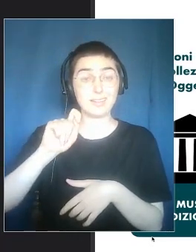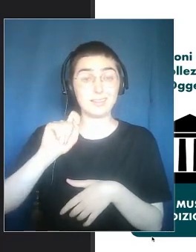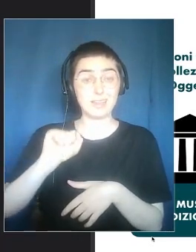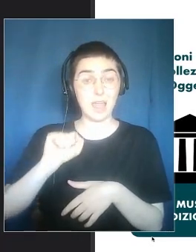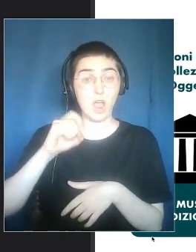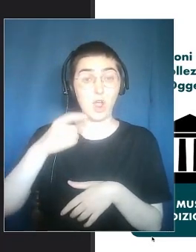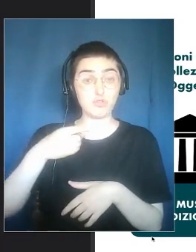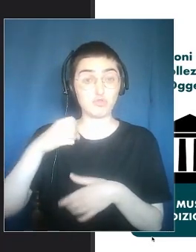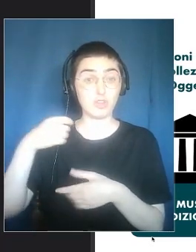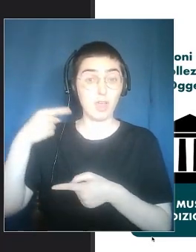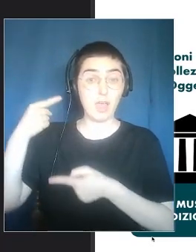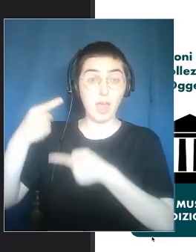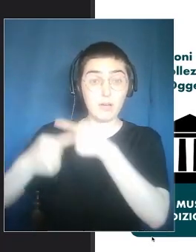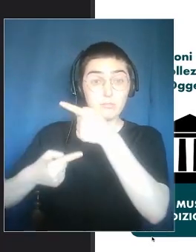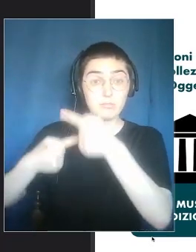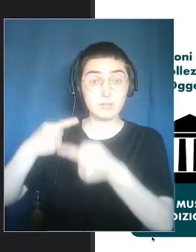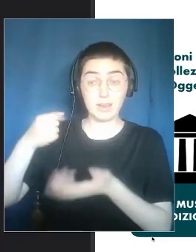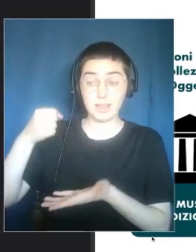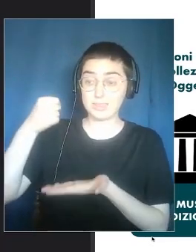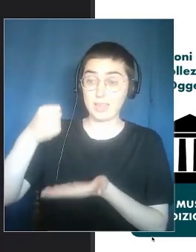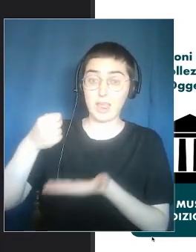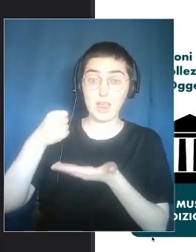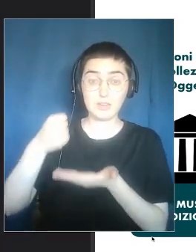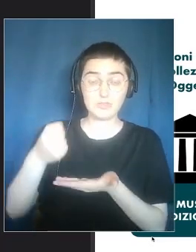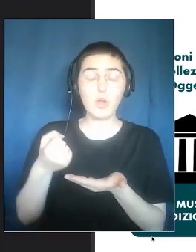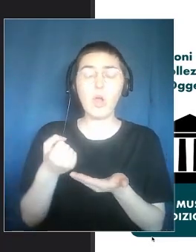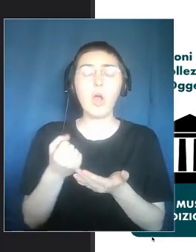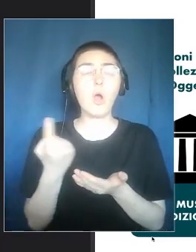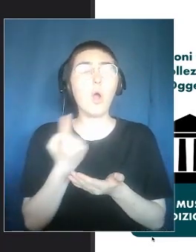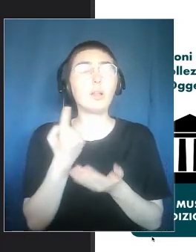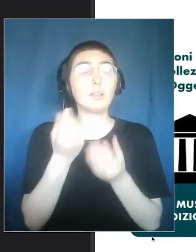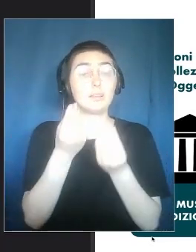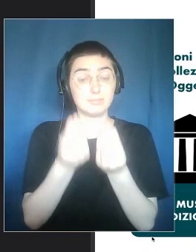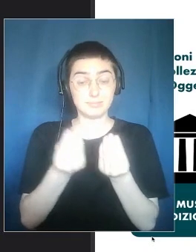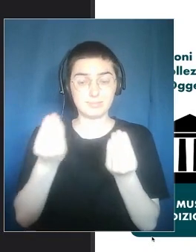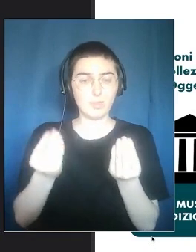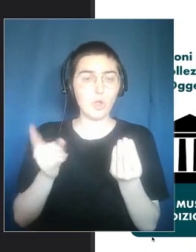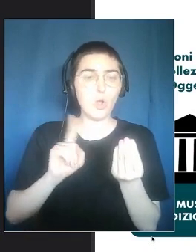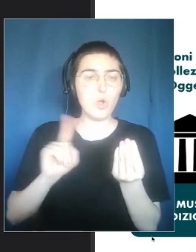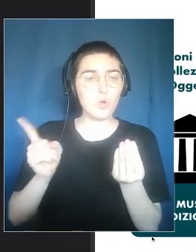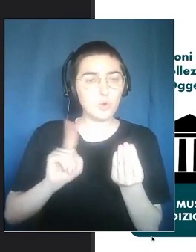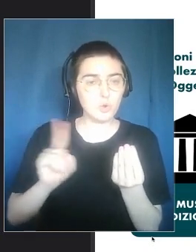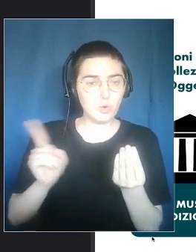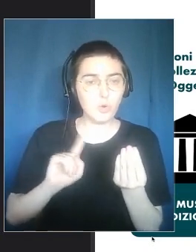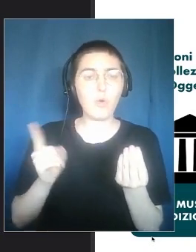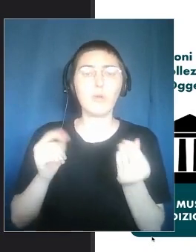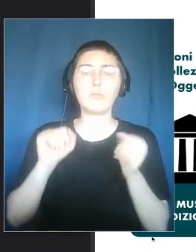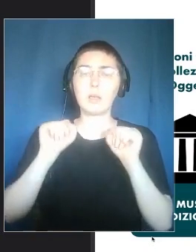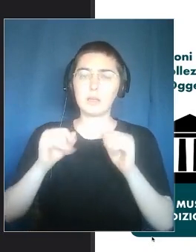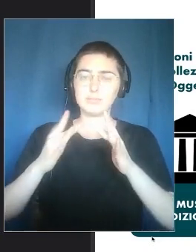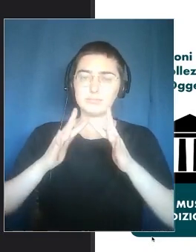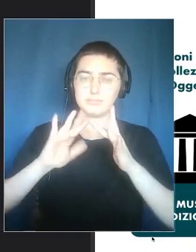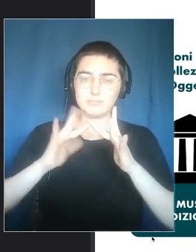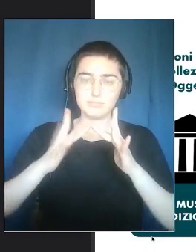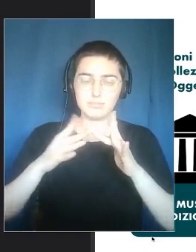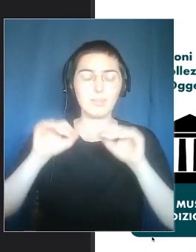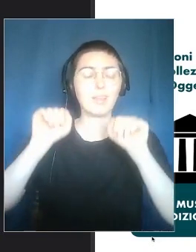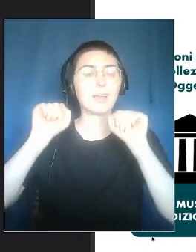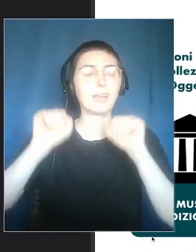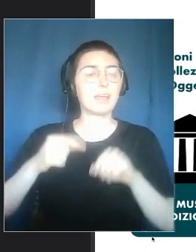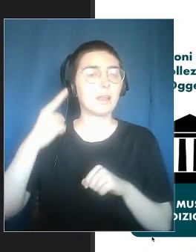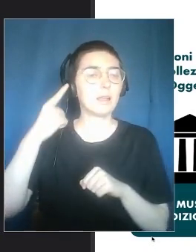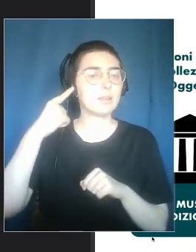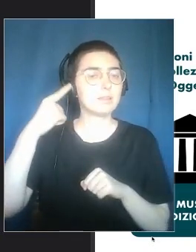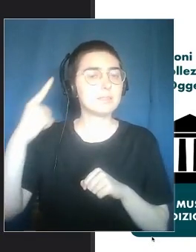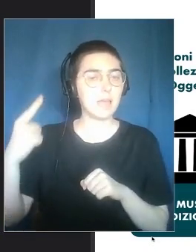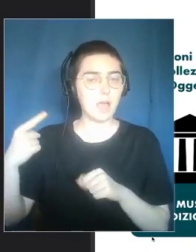is not only physical. Concrete. Tangible. But we also have sound collection. Digital